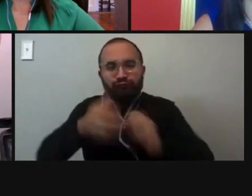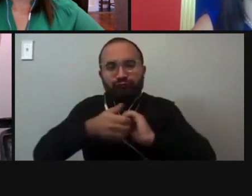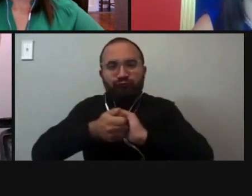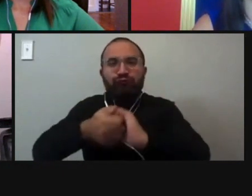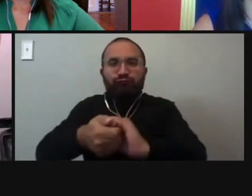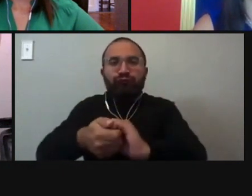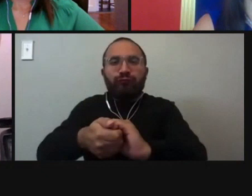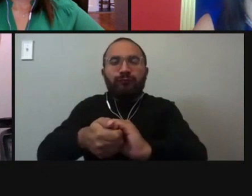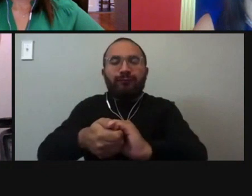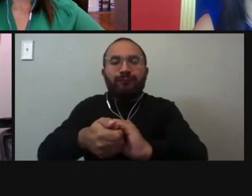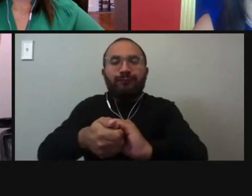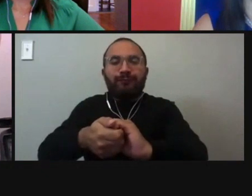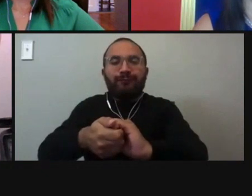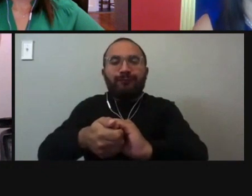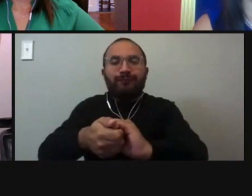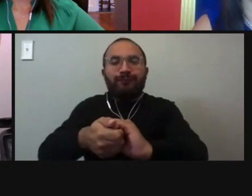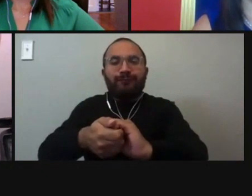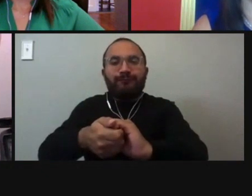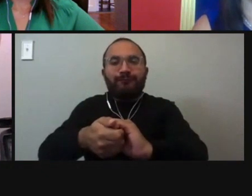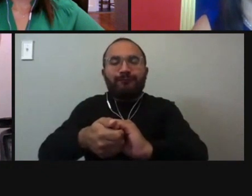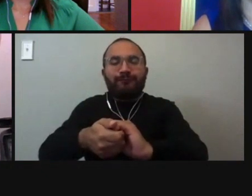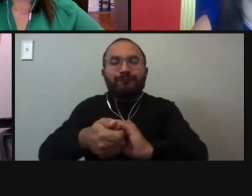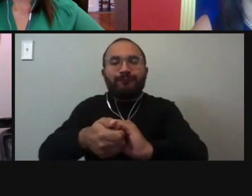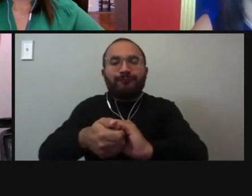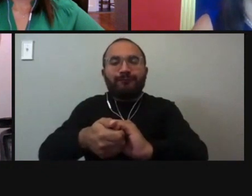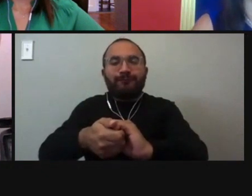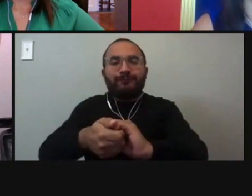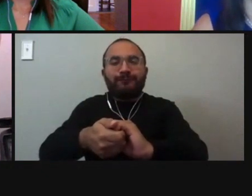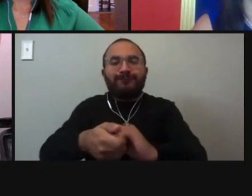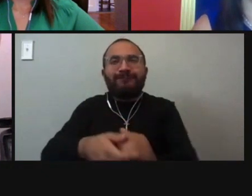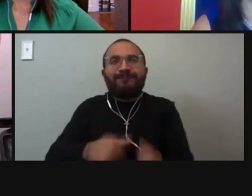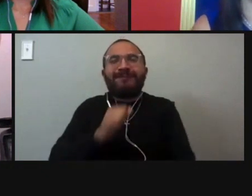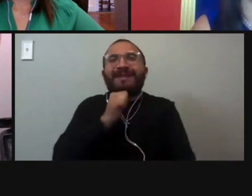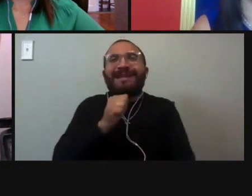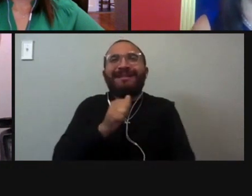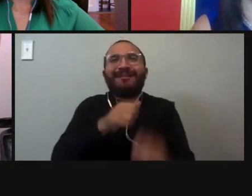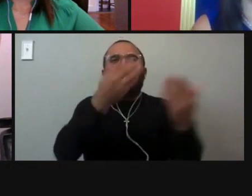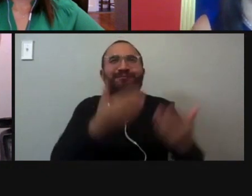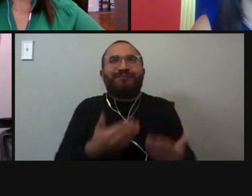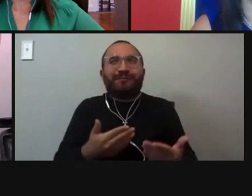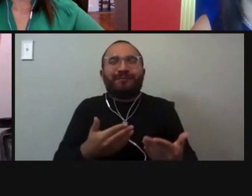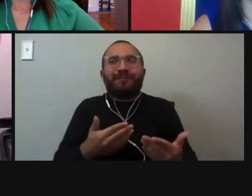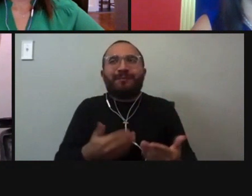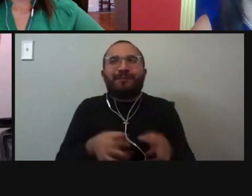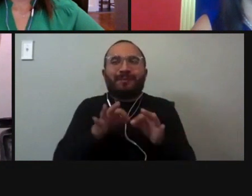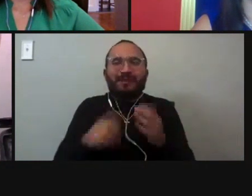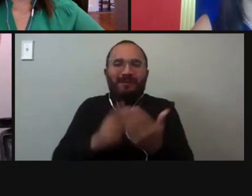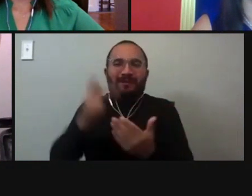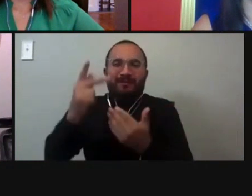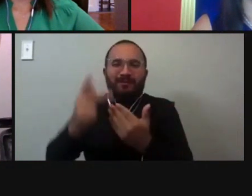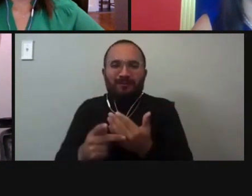There were not handouts, but hand-me-up type of programs that we had such as Sanyo